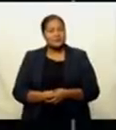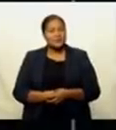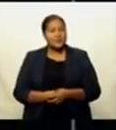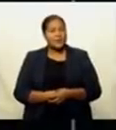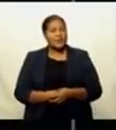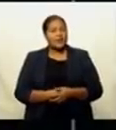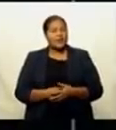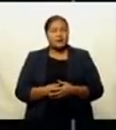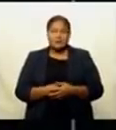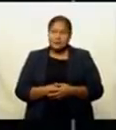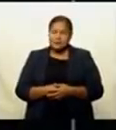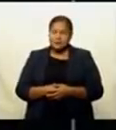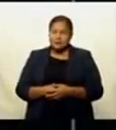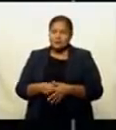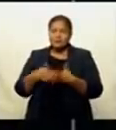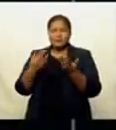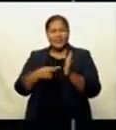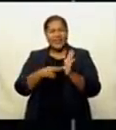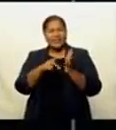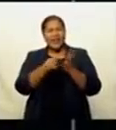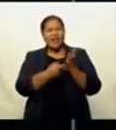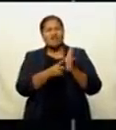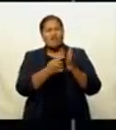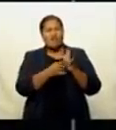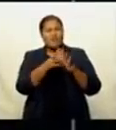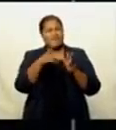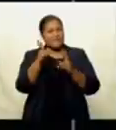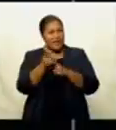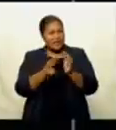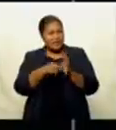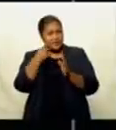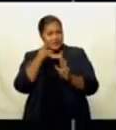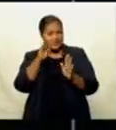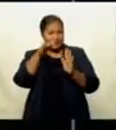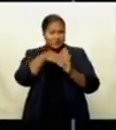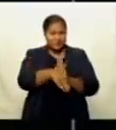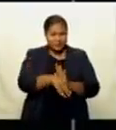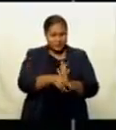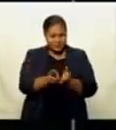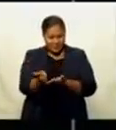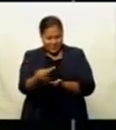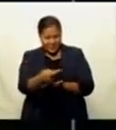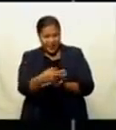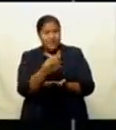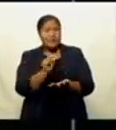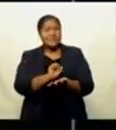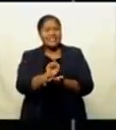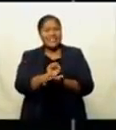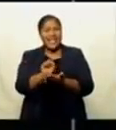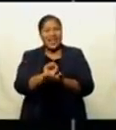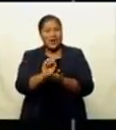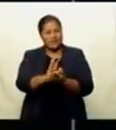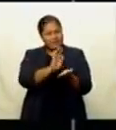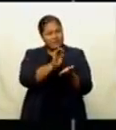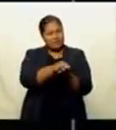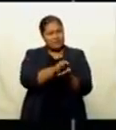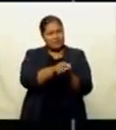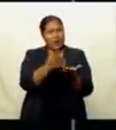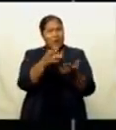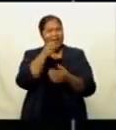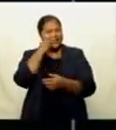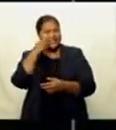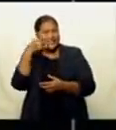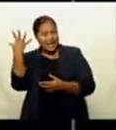female vendors of Naroro Village in Nanunga have noted a decline in revenue from the sale of freshwater mussels at the Singatoka